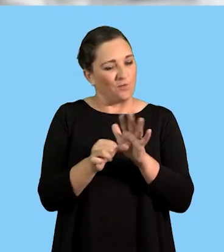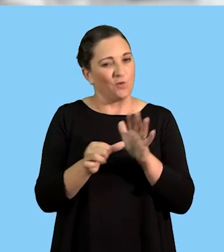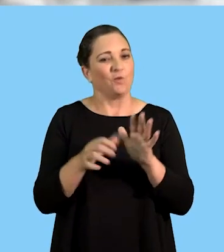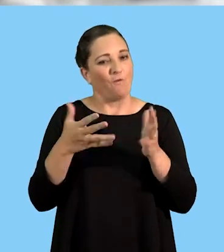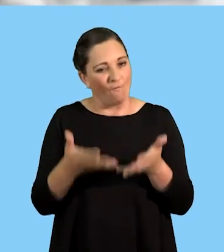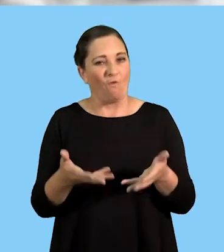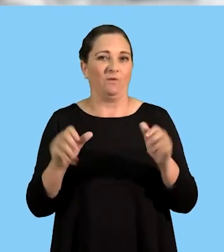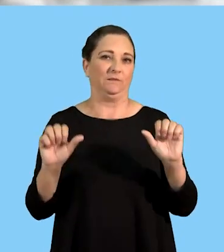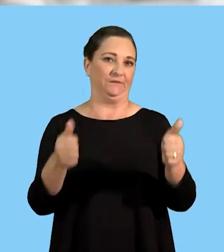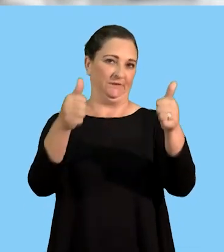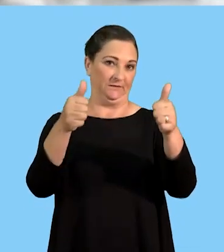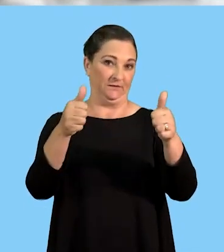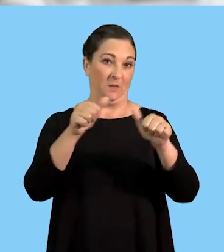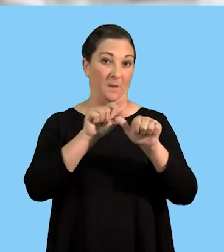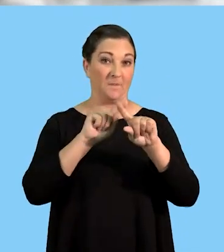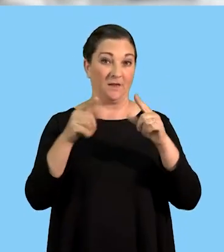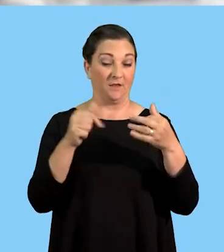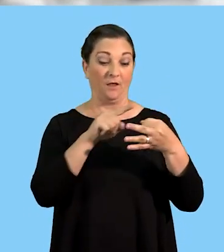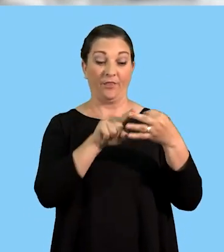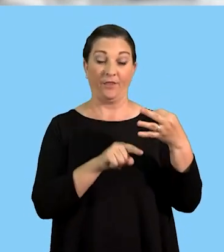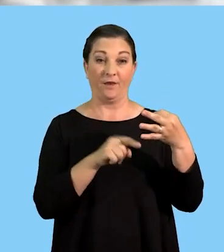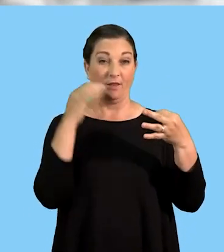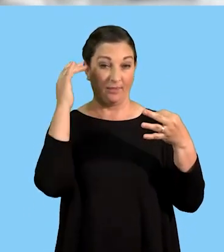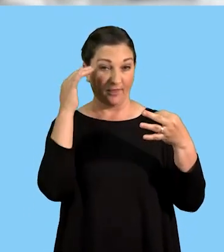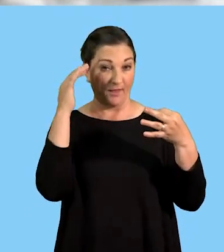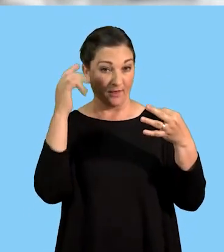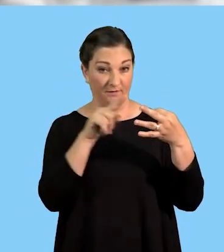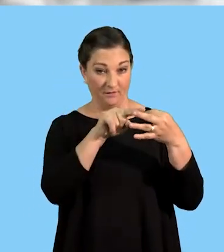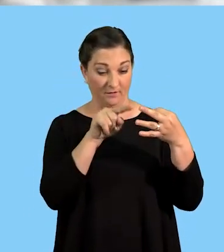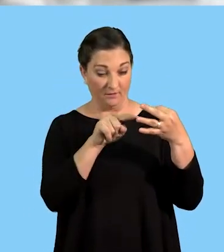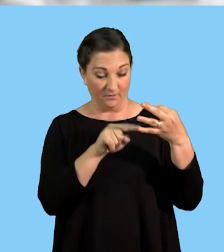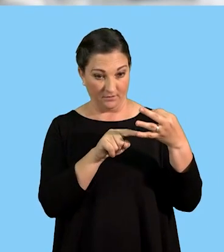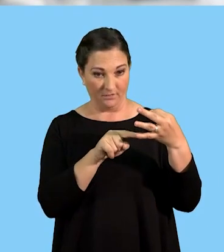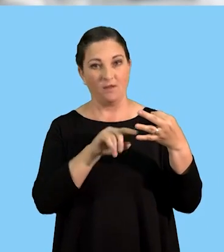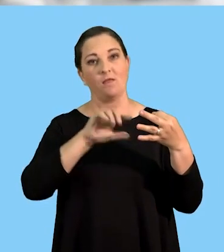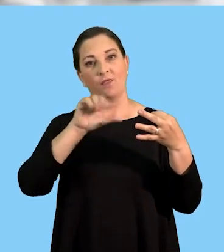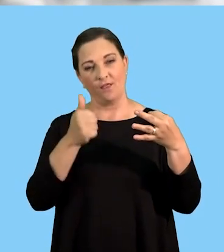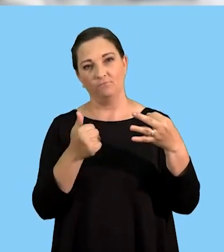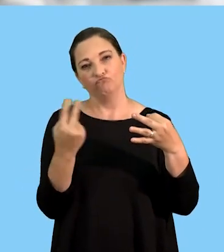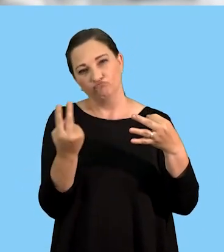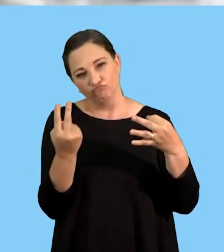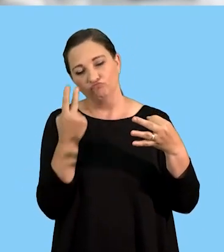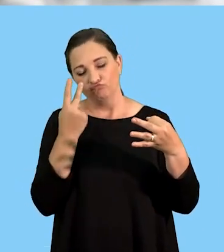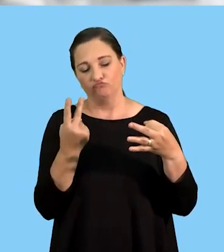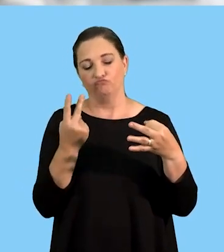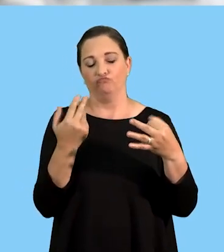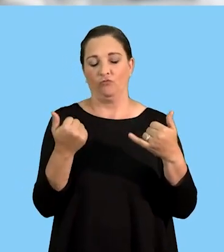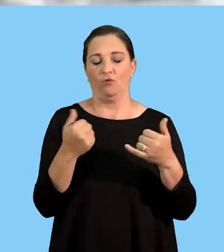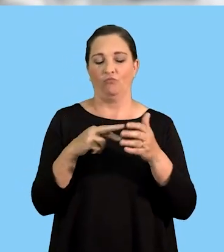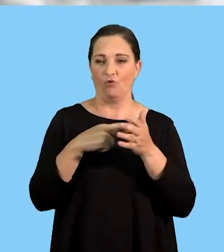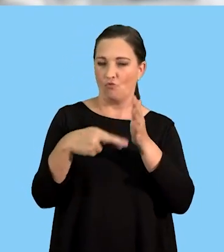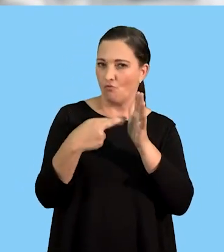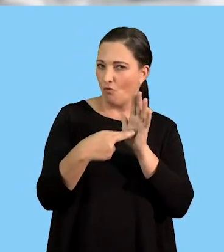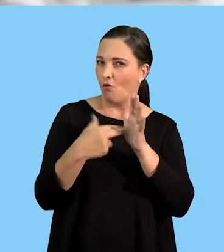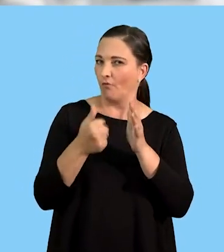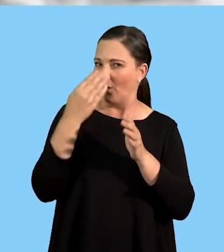of the business. Remember, we looked into the three theories and also looked into the role of personal attitude